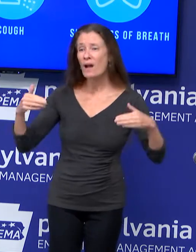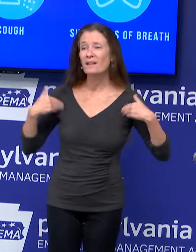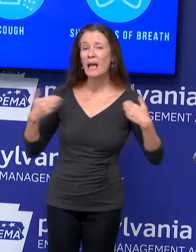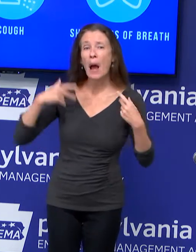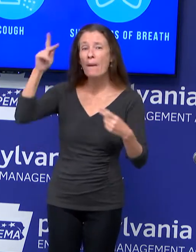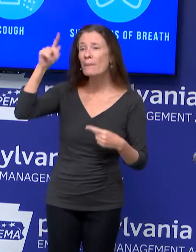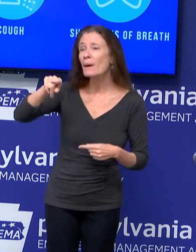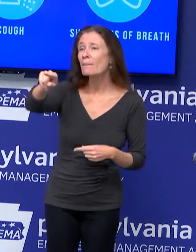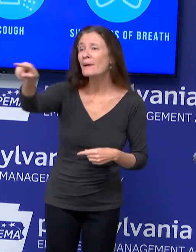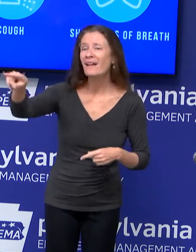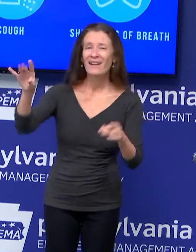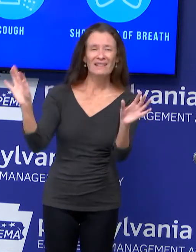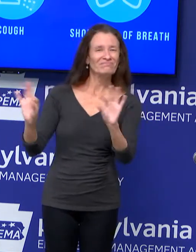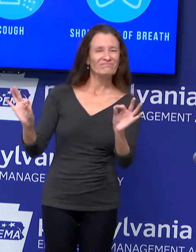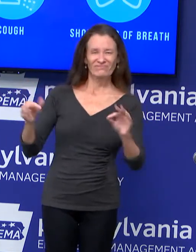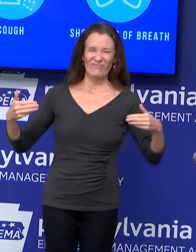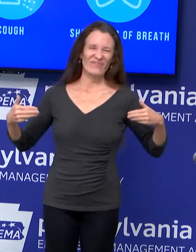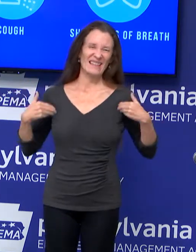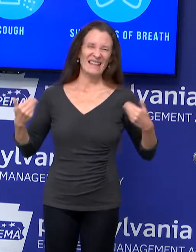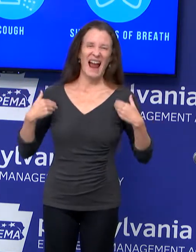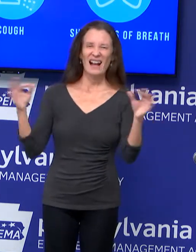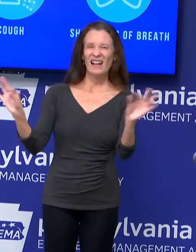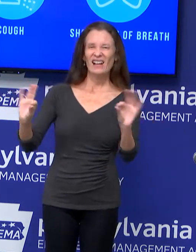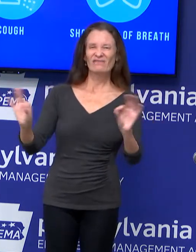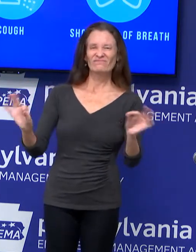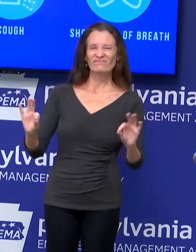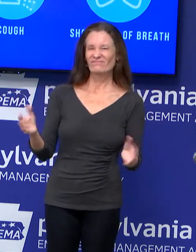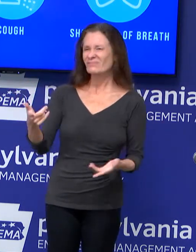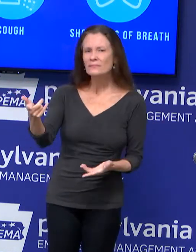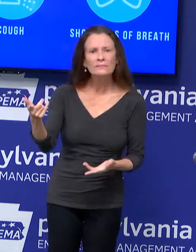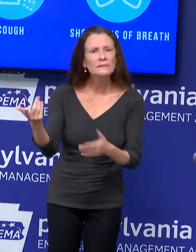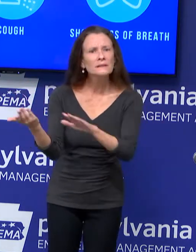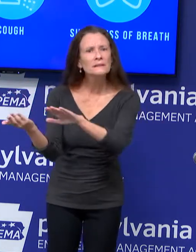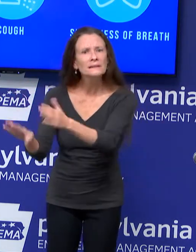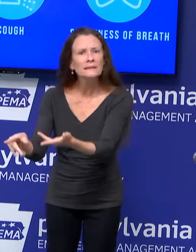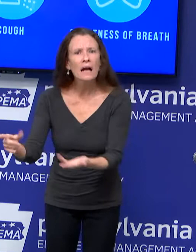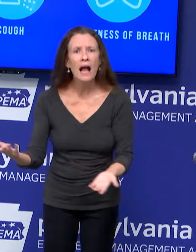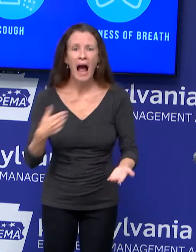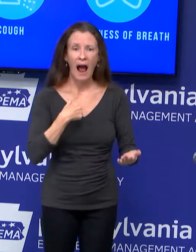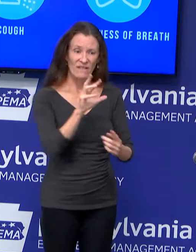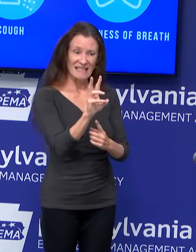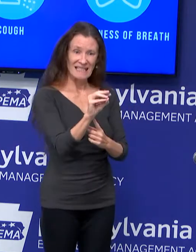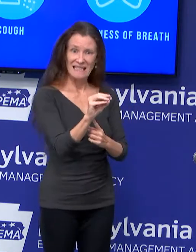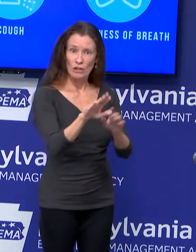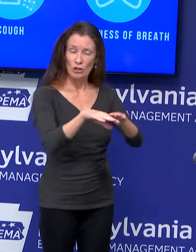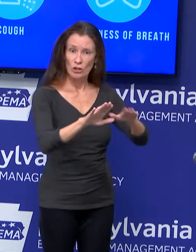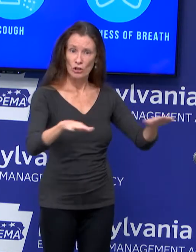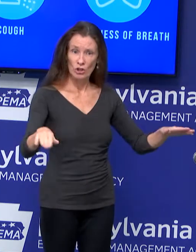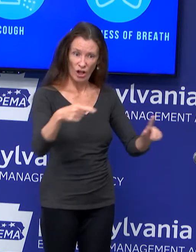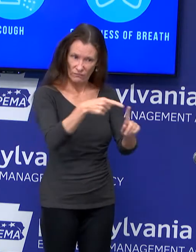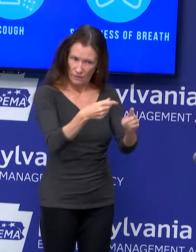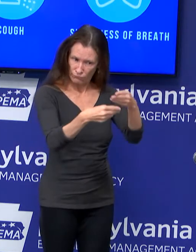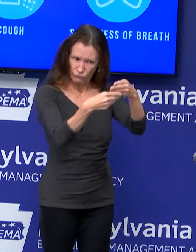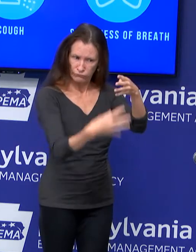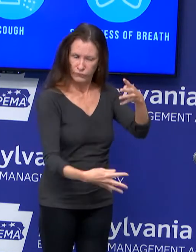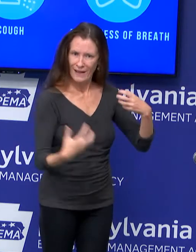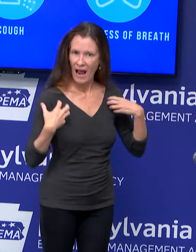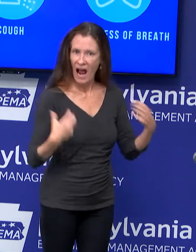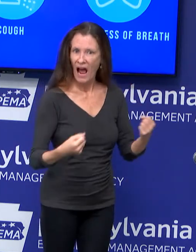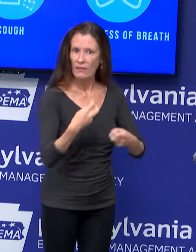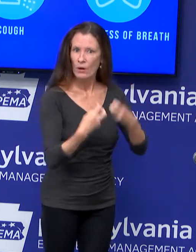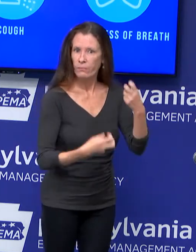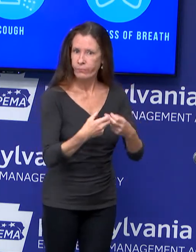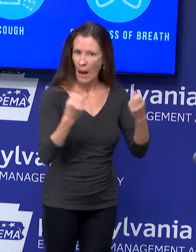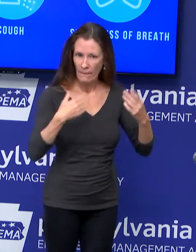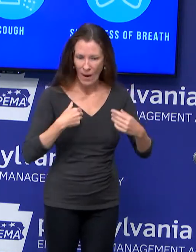cases now, who have MIS-C or multi-system inflammatory syndrome in children and have been hospitalized and